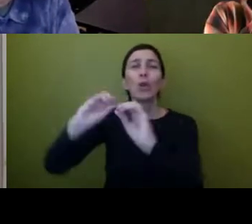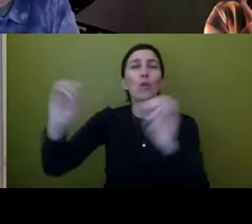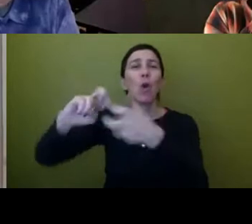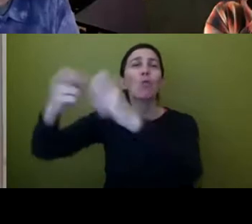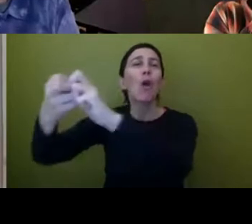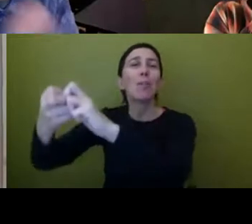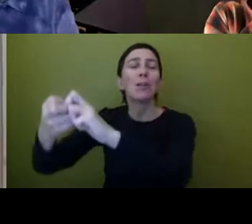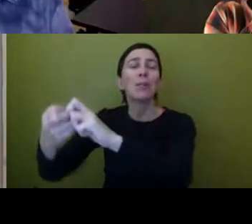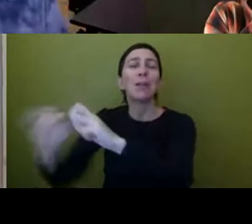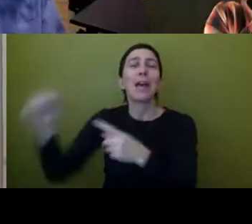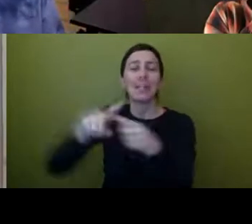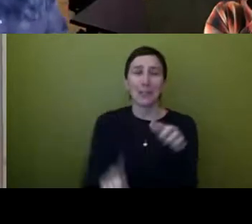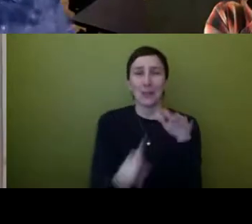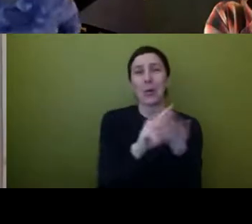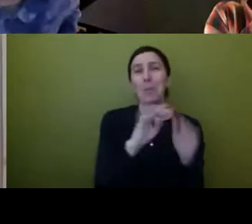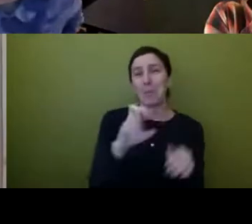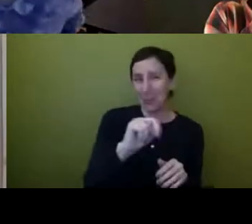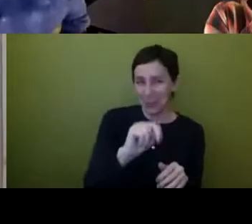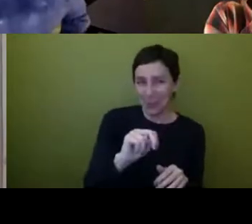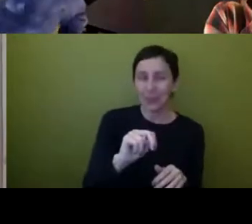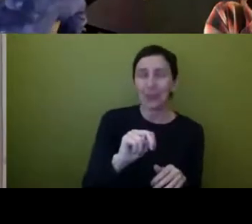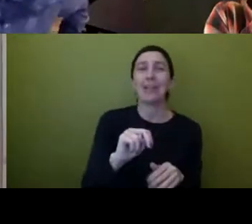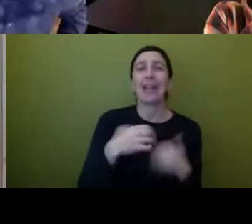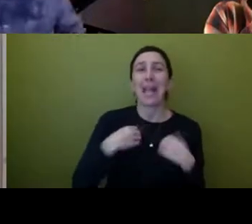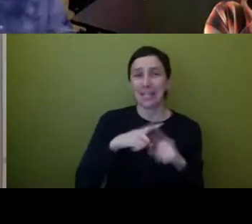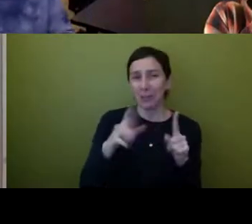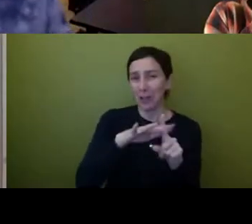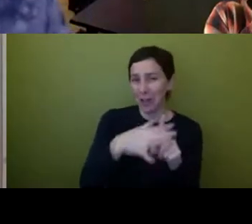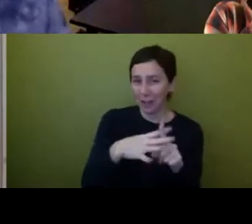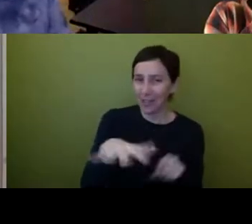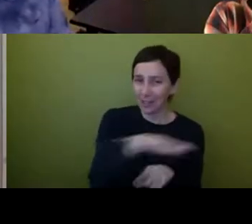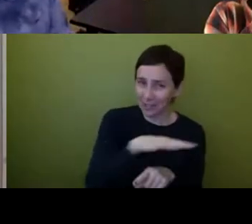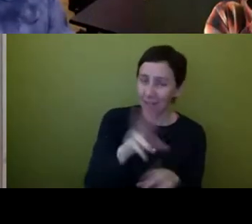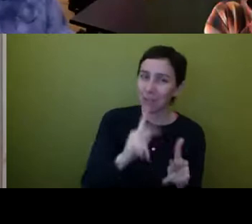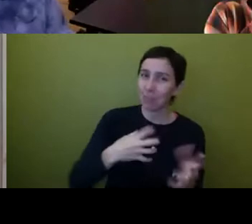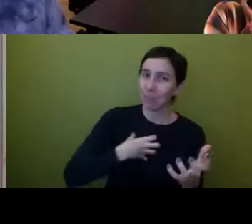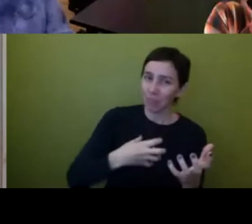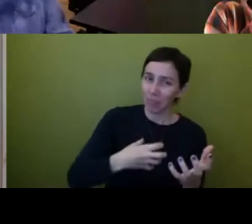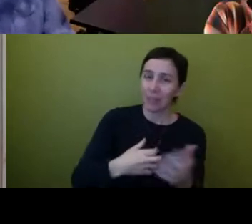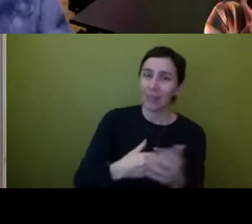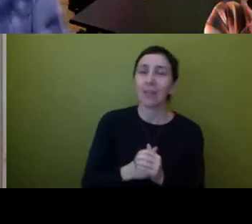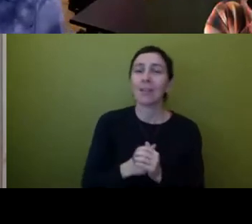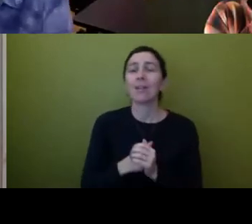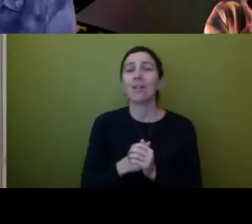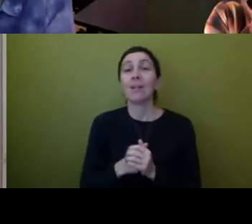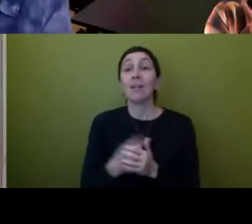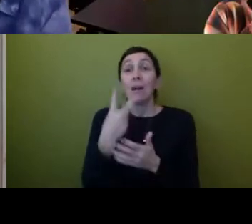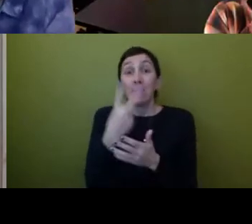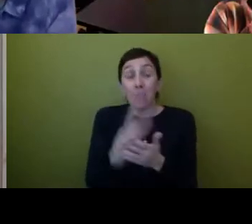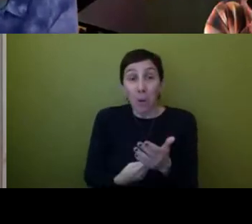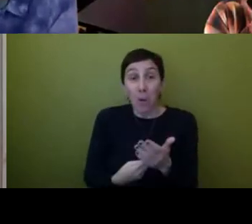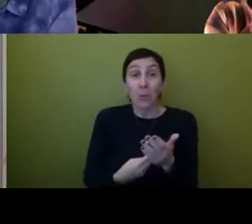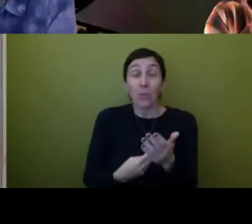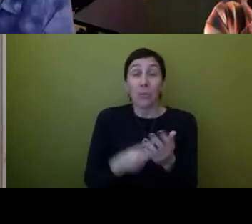so um yeah i think it was really really necessary both of those two things that